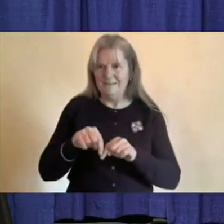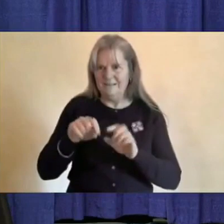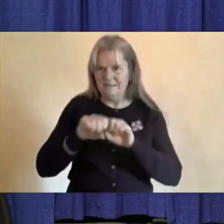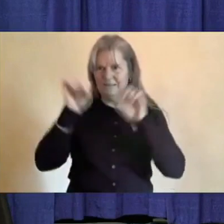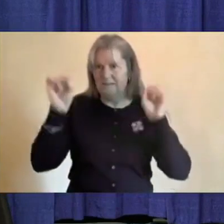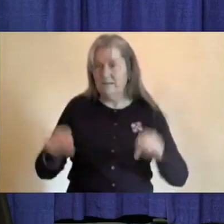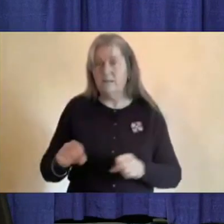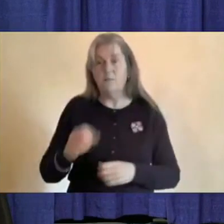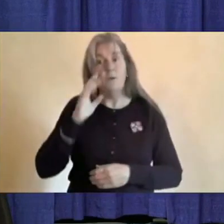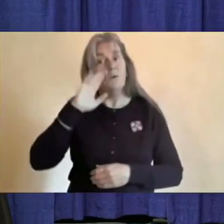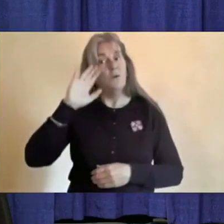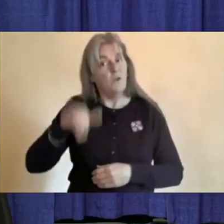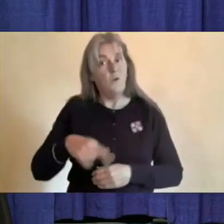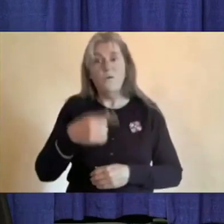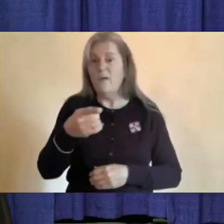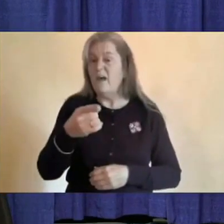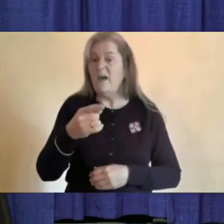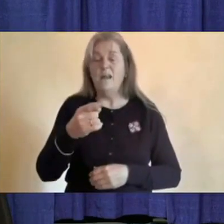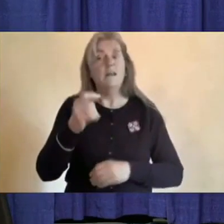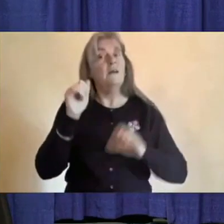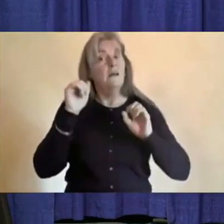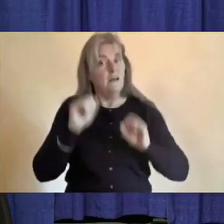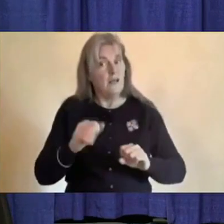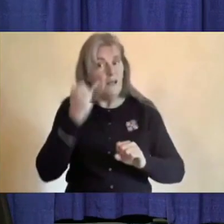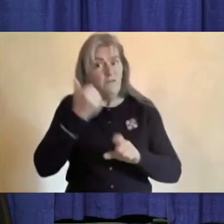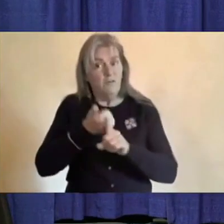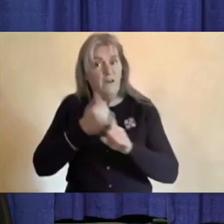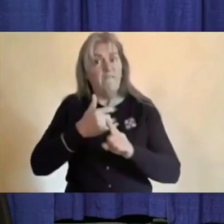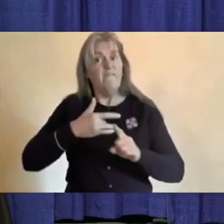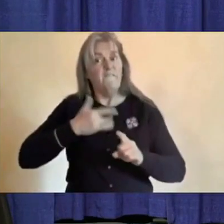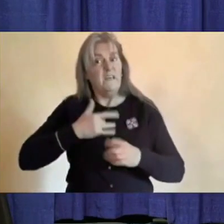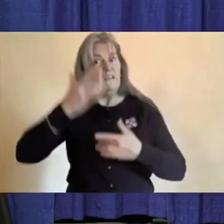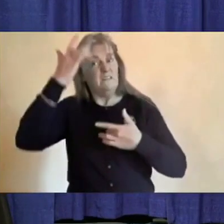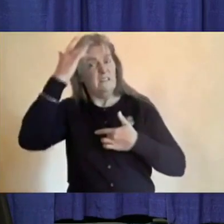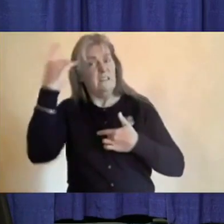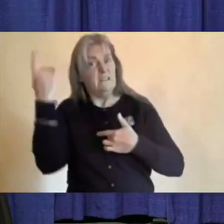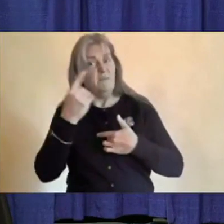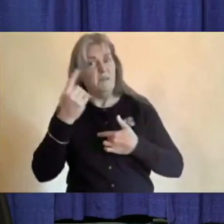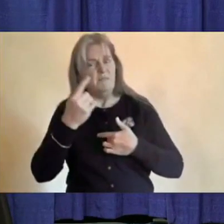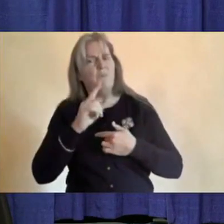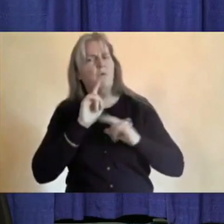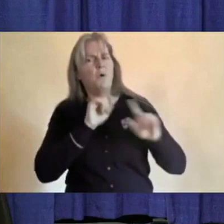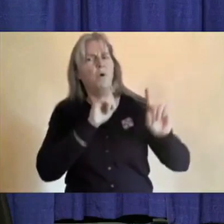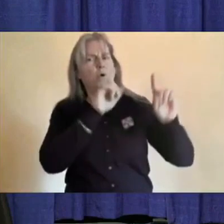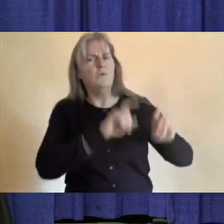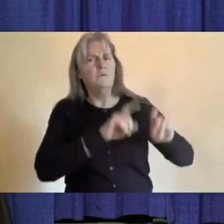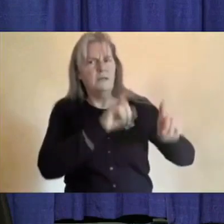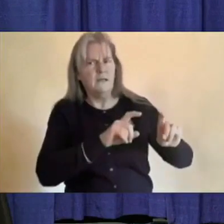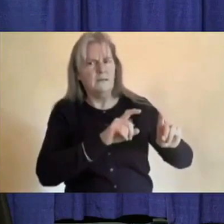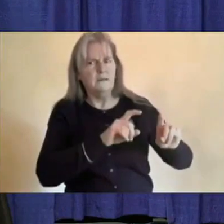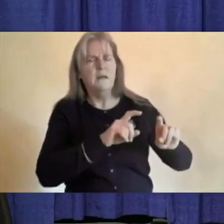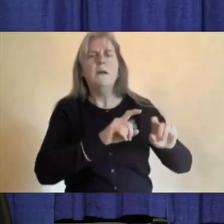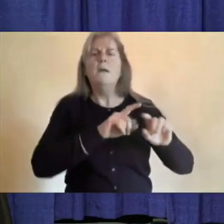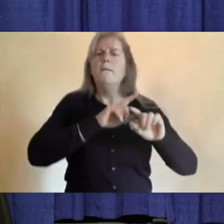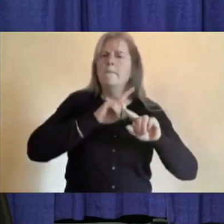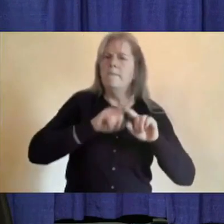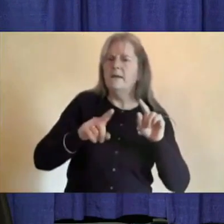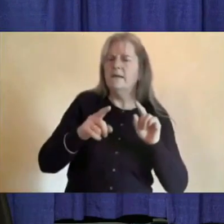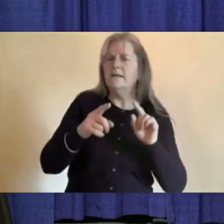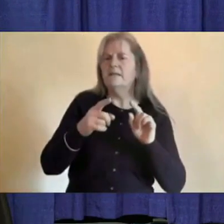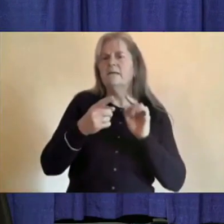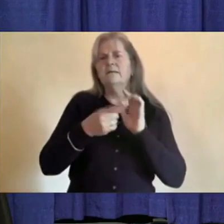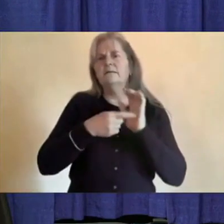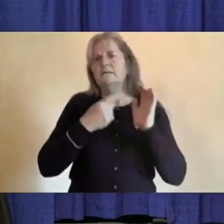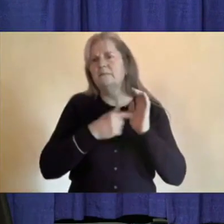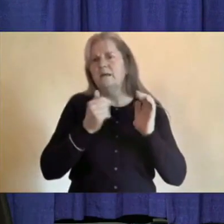encouraged for anyone with symptoms. But at the same time, we know it may not be practical or even necessary for every